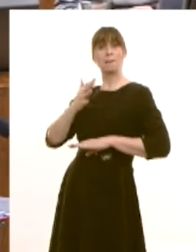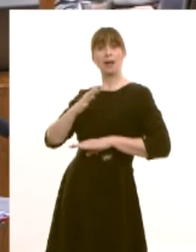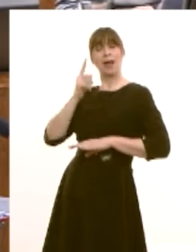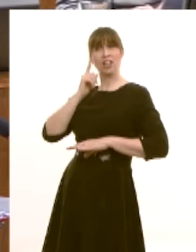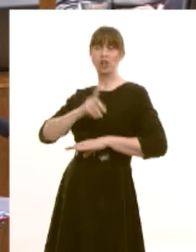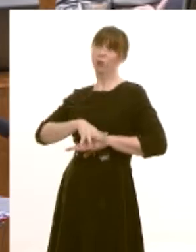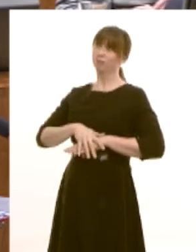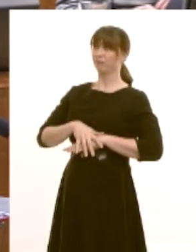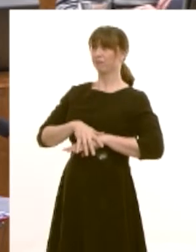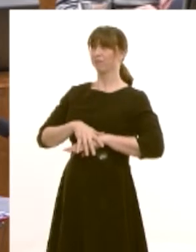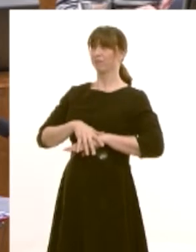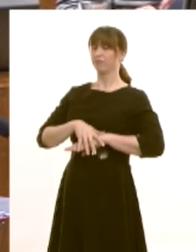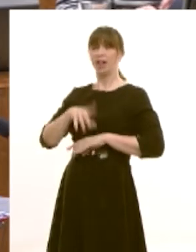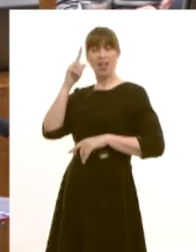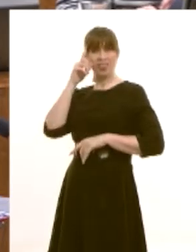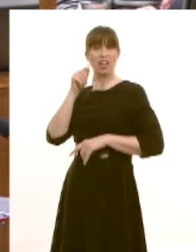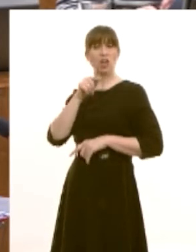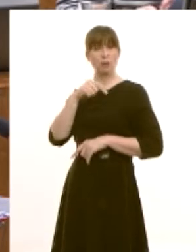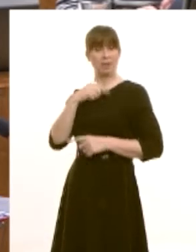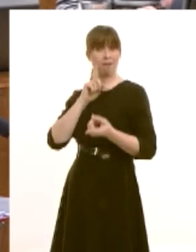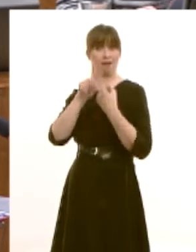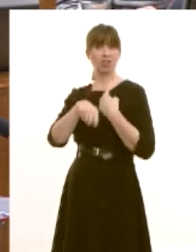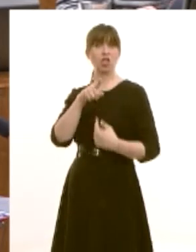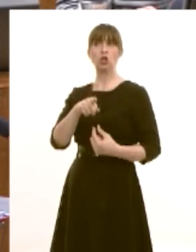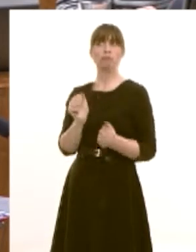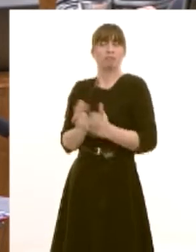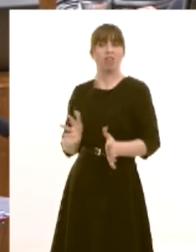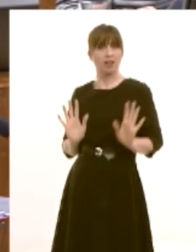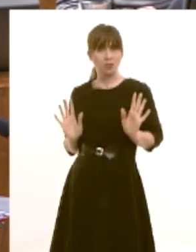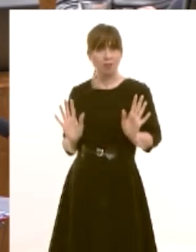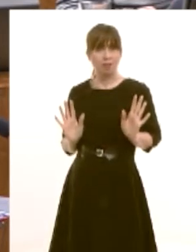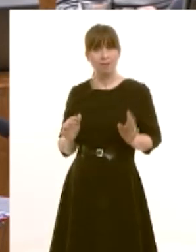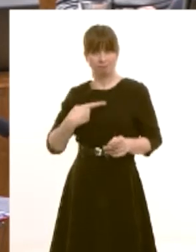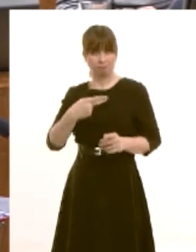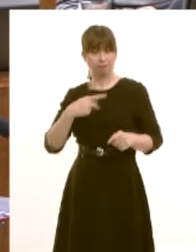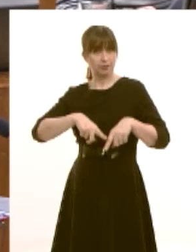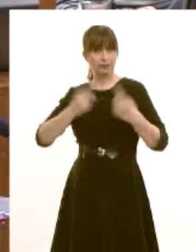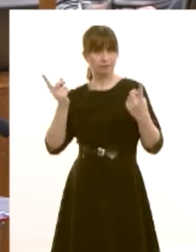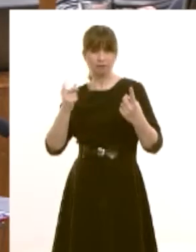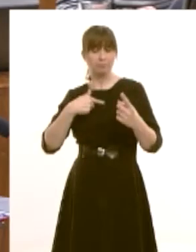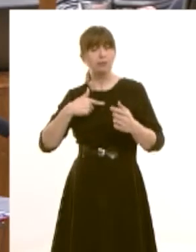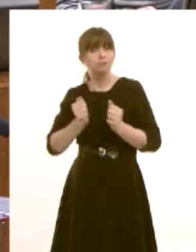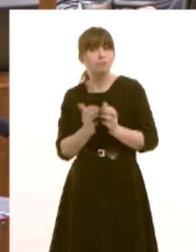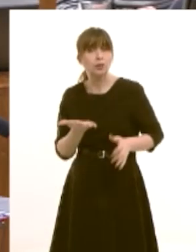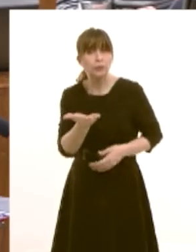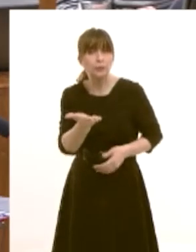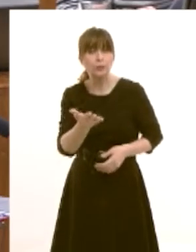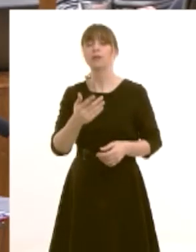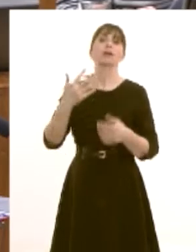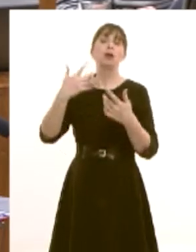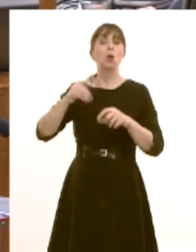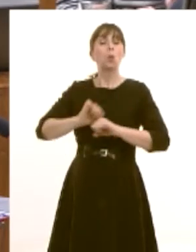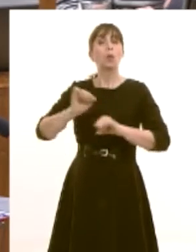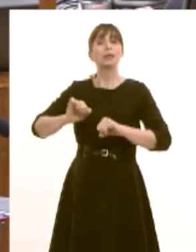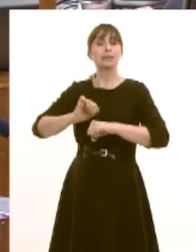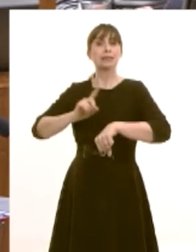but she gets answers the the issues that she raised i i don't agree with uh we see waiting lists uh coming down diagnostic waiting lists uh test